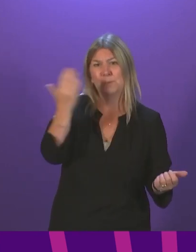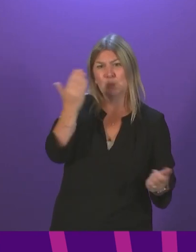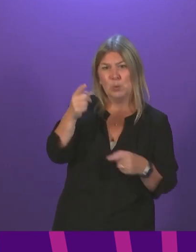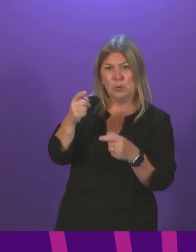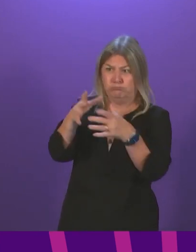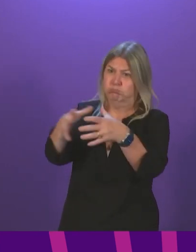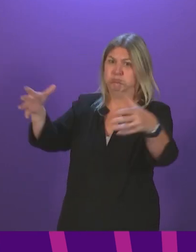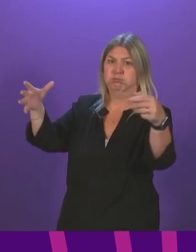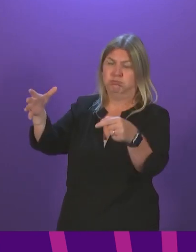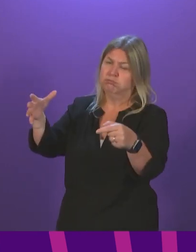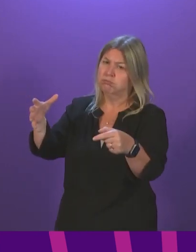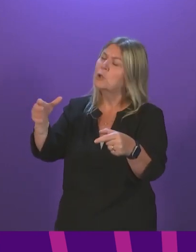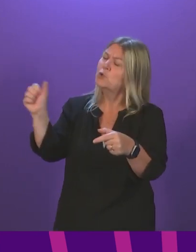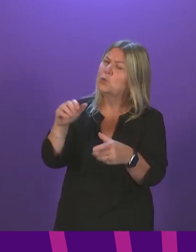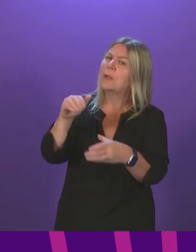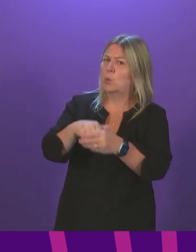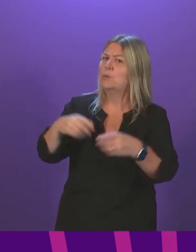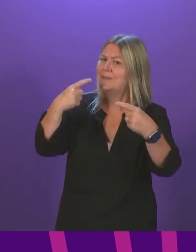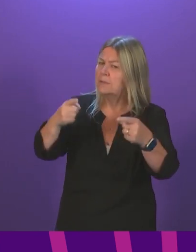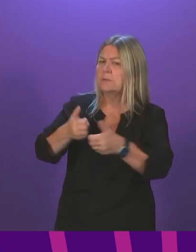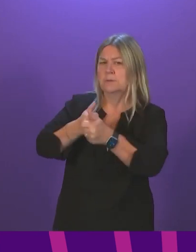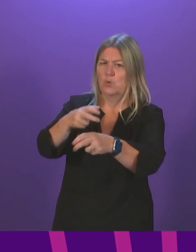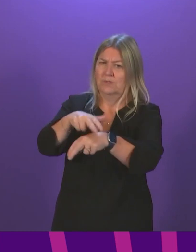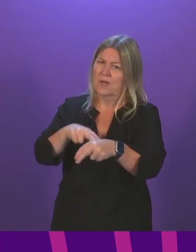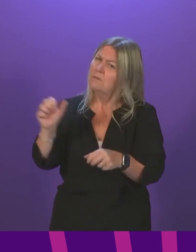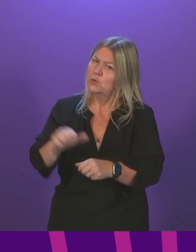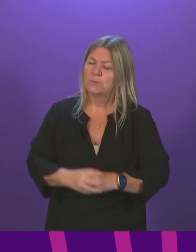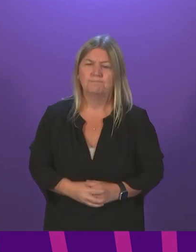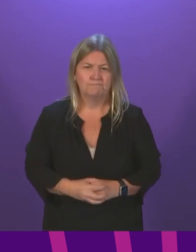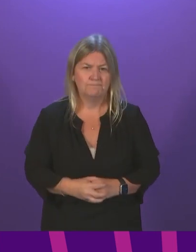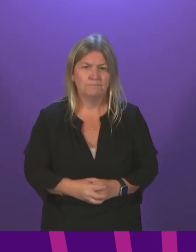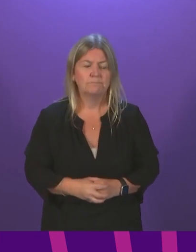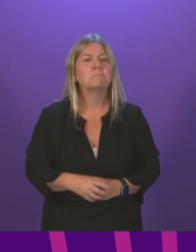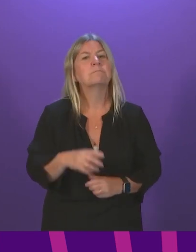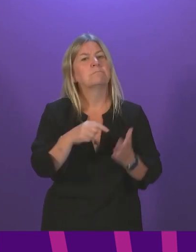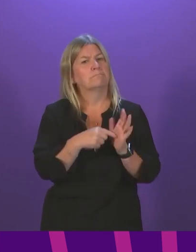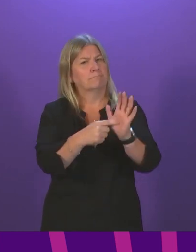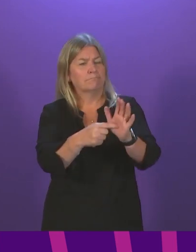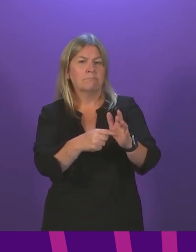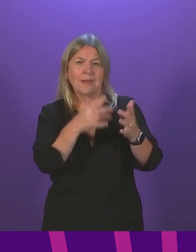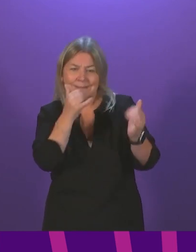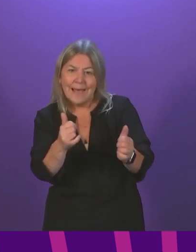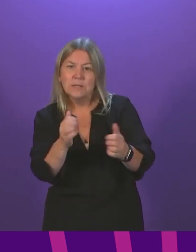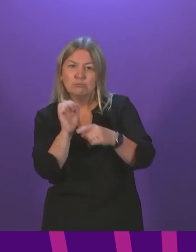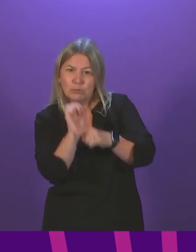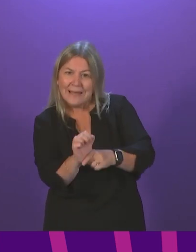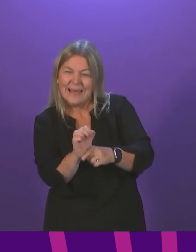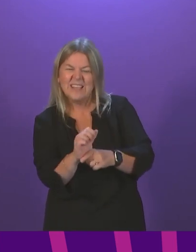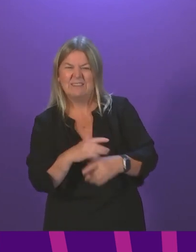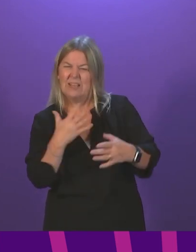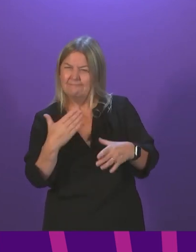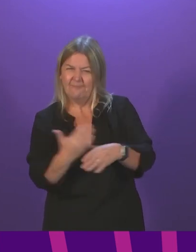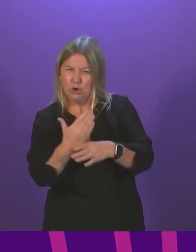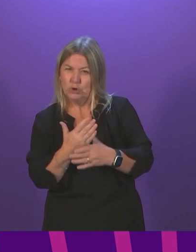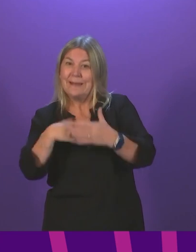surely that should also include teachers and support staff. I also highlighted concerns about Test and Protect not functioning in our schools,